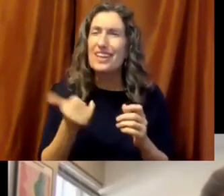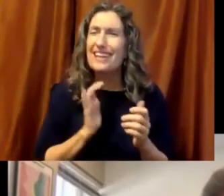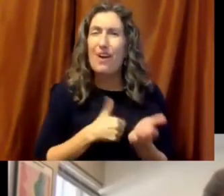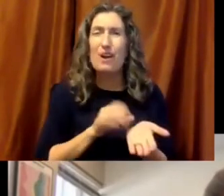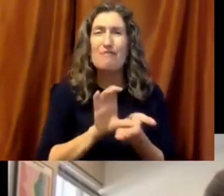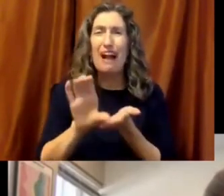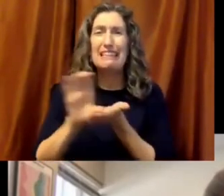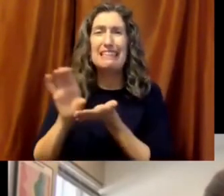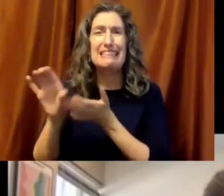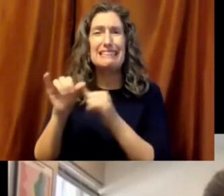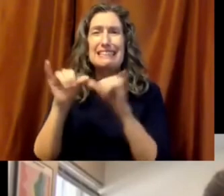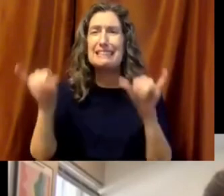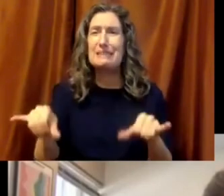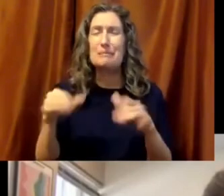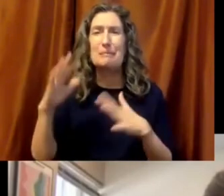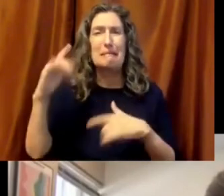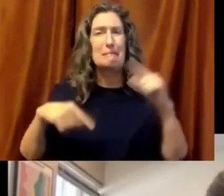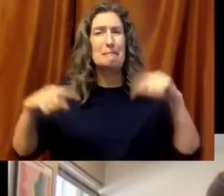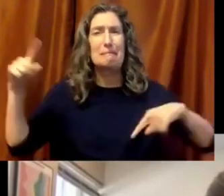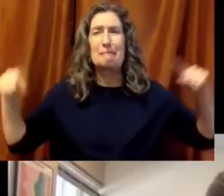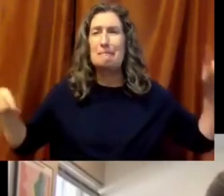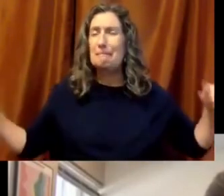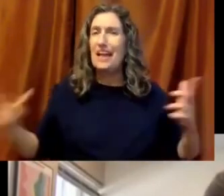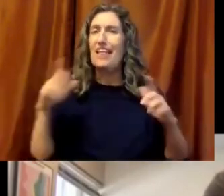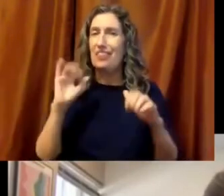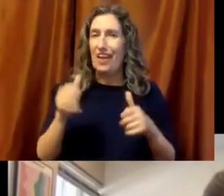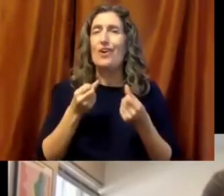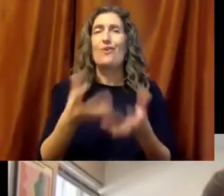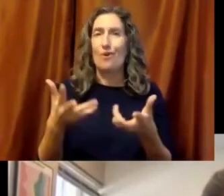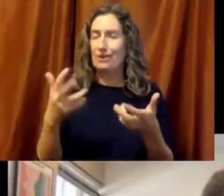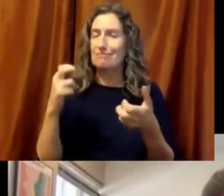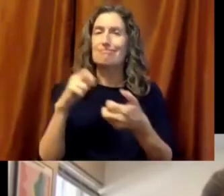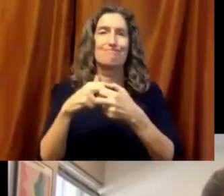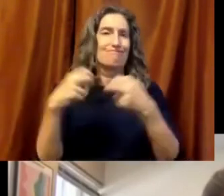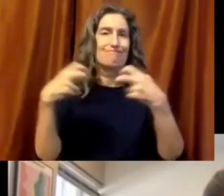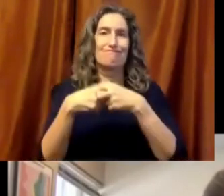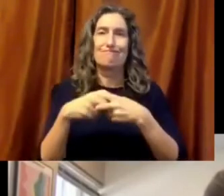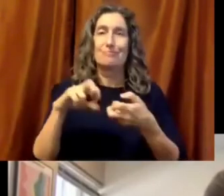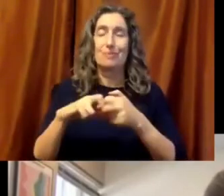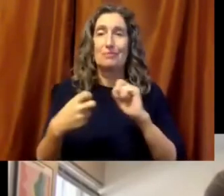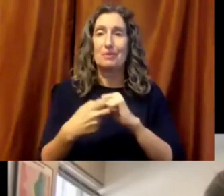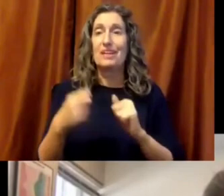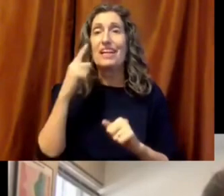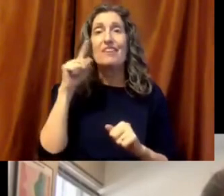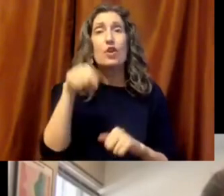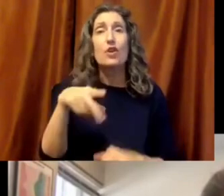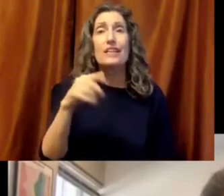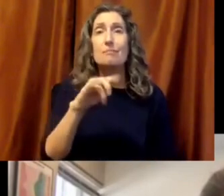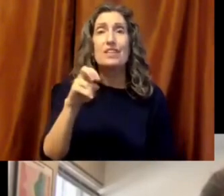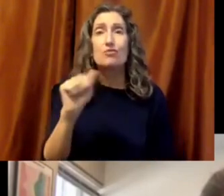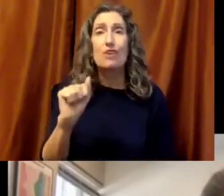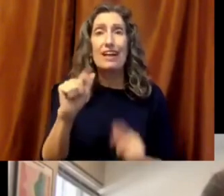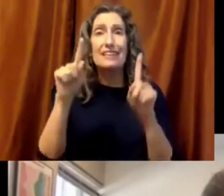how to structure an education system that really holds us back. If you look at the data from